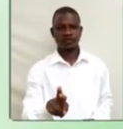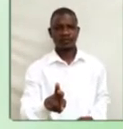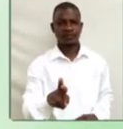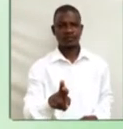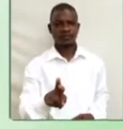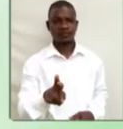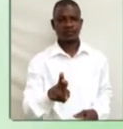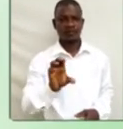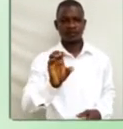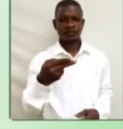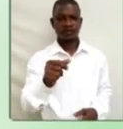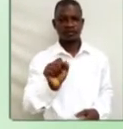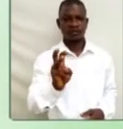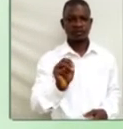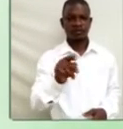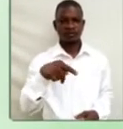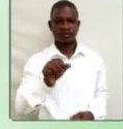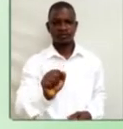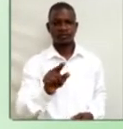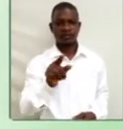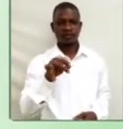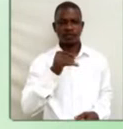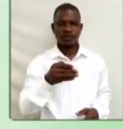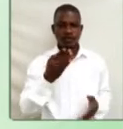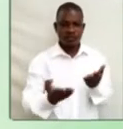Champagne. Right? Measure.